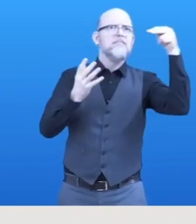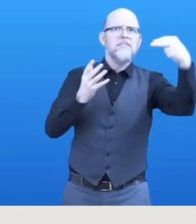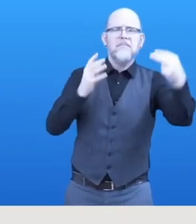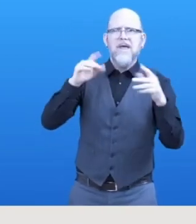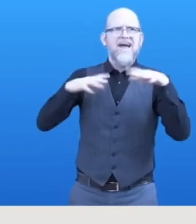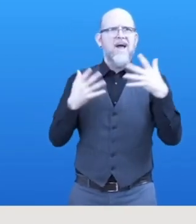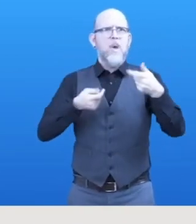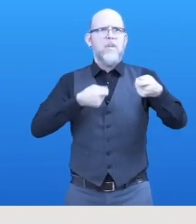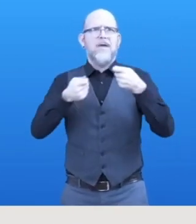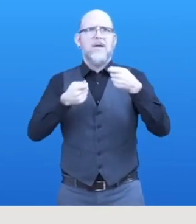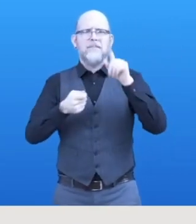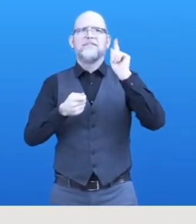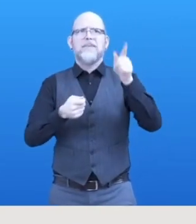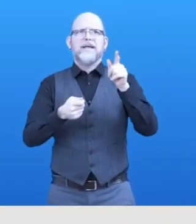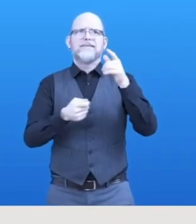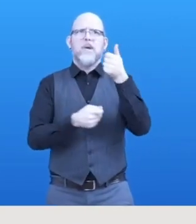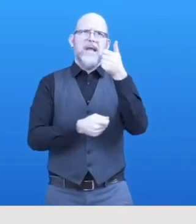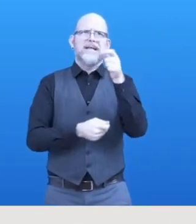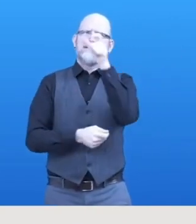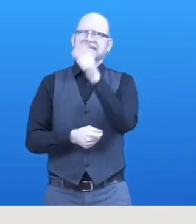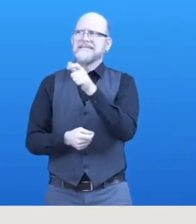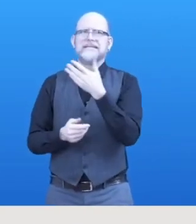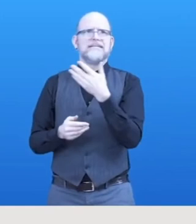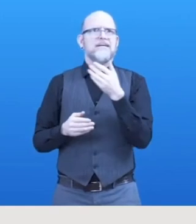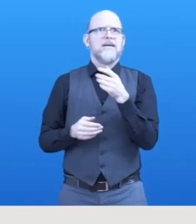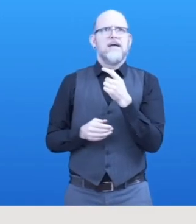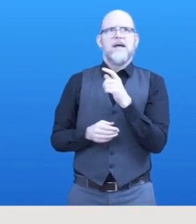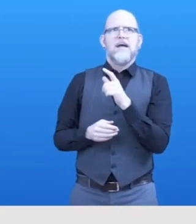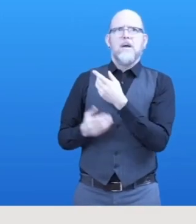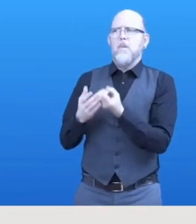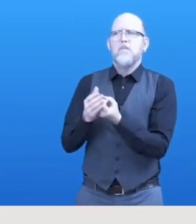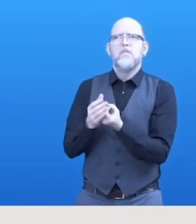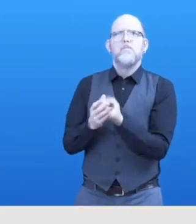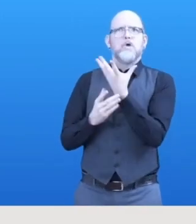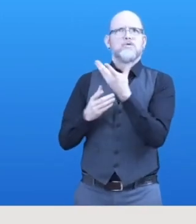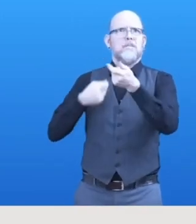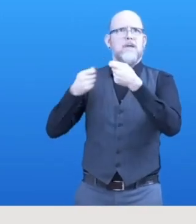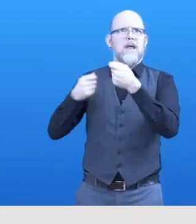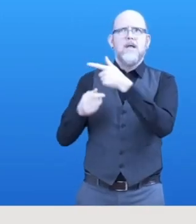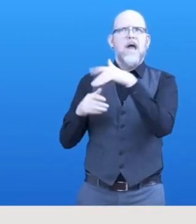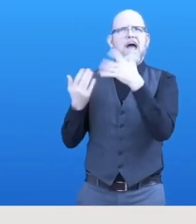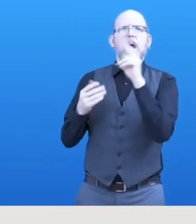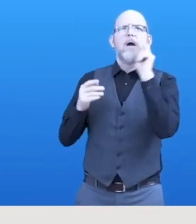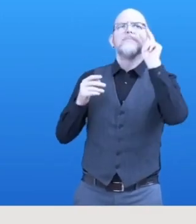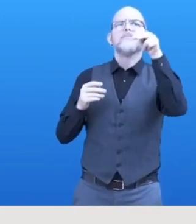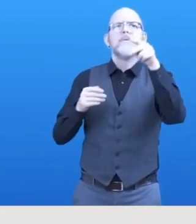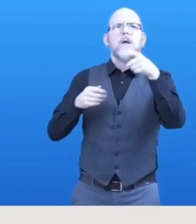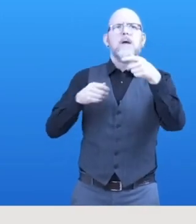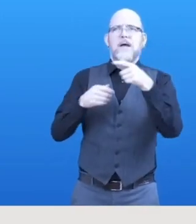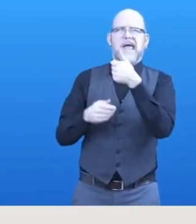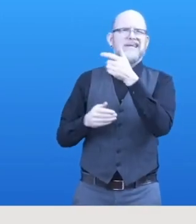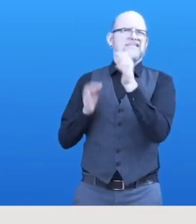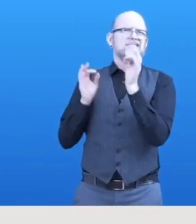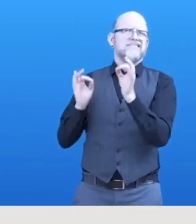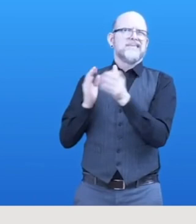into emerging markets. And who could do an insight in this area better than